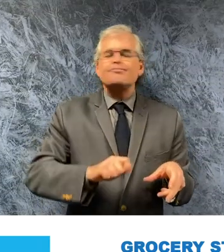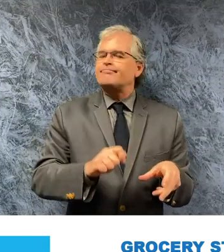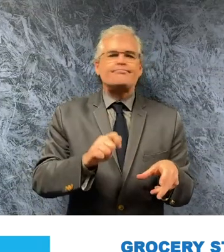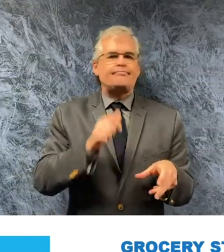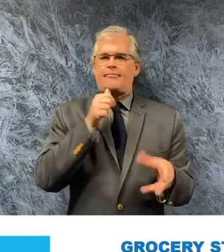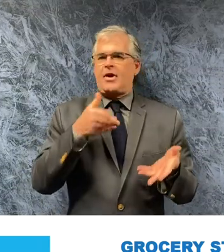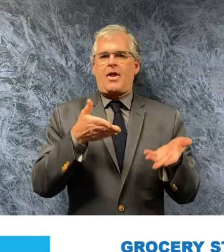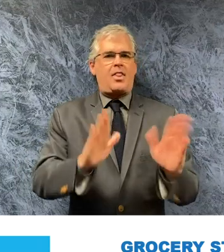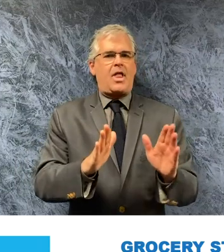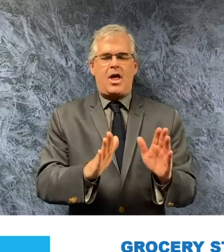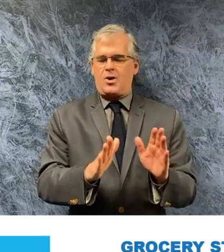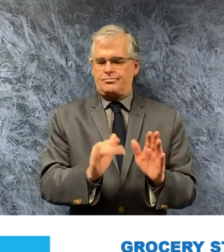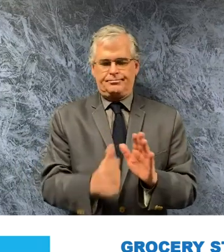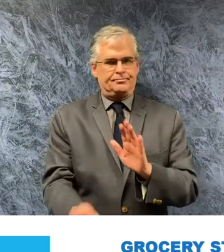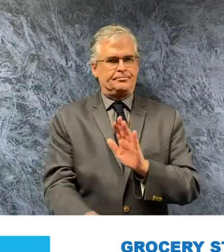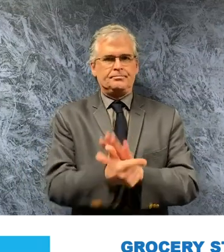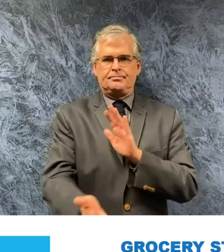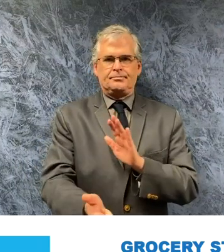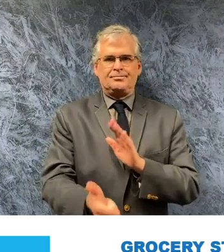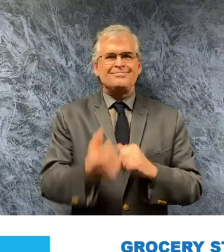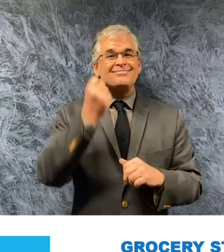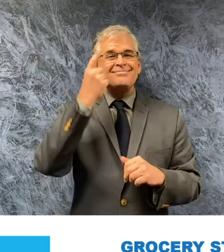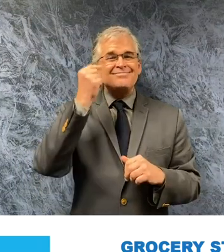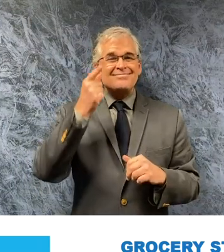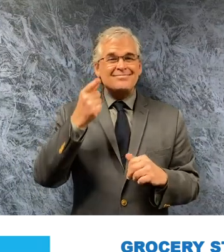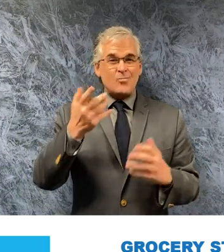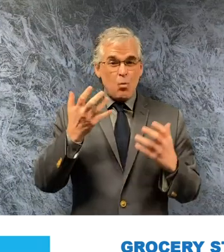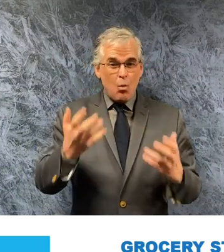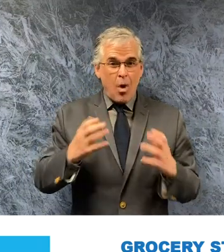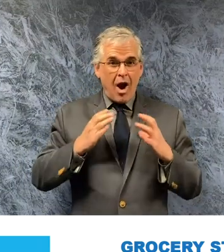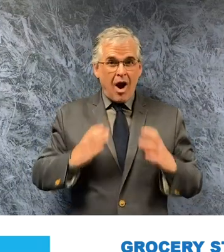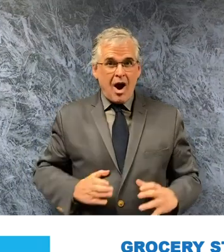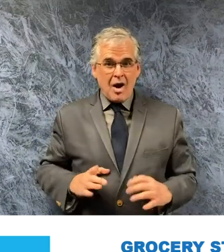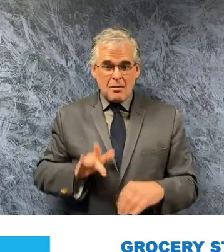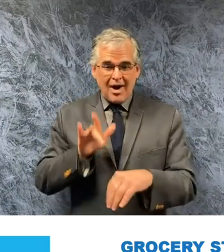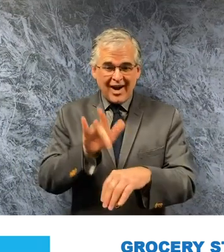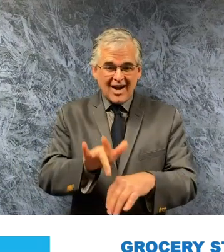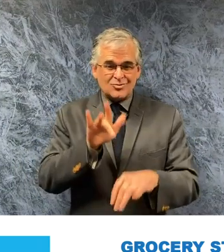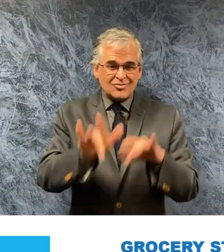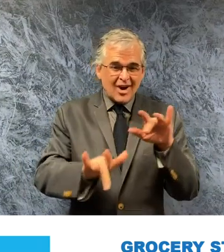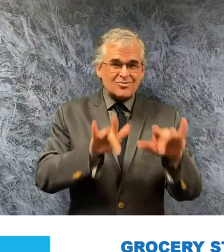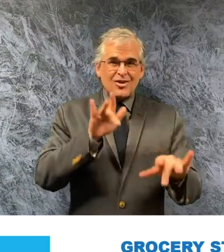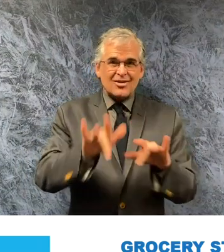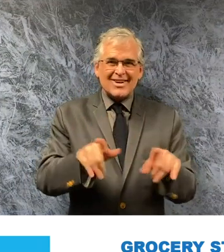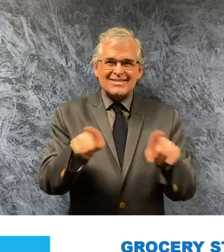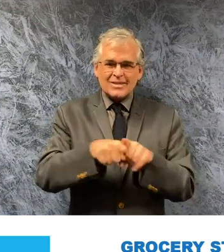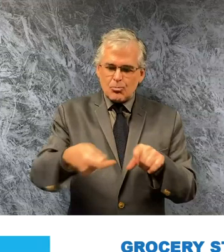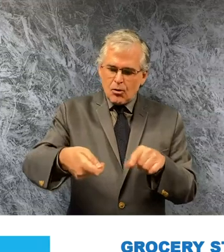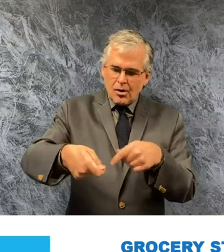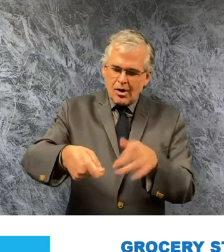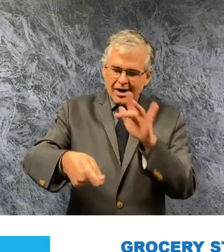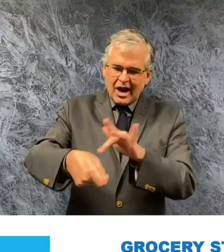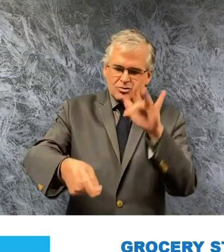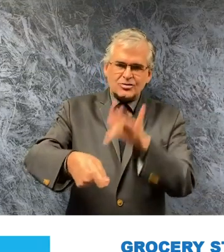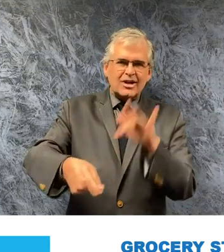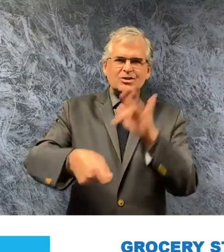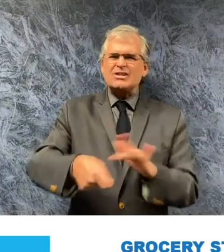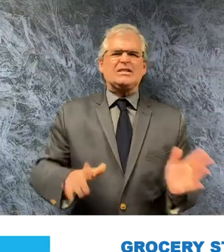grocery stores we don't want customers touching and retouching the same scoop handles over and over and over